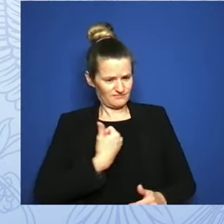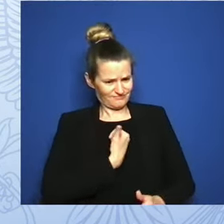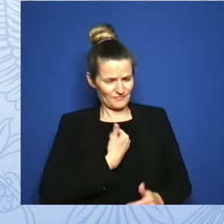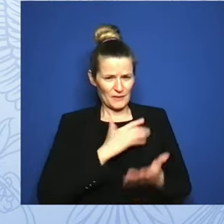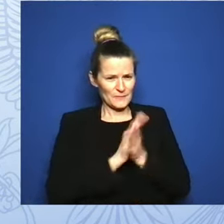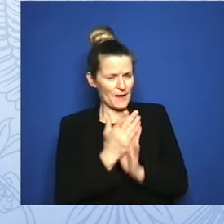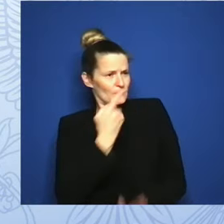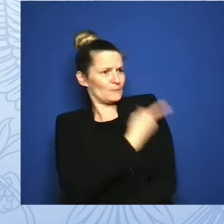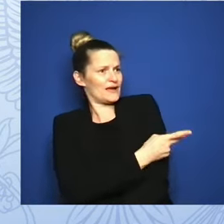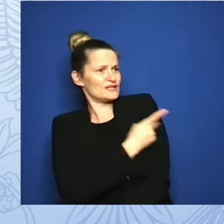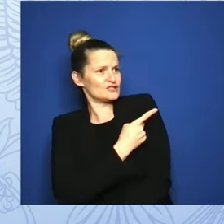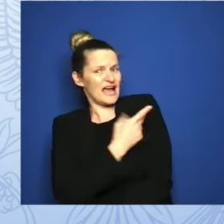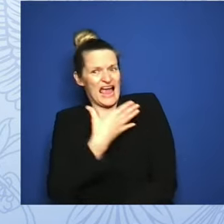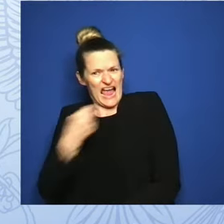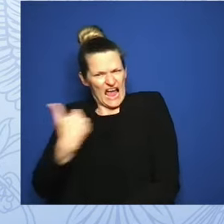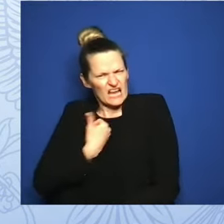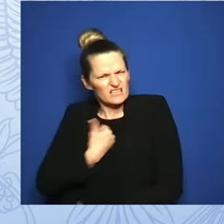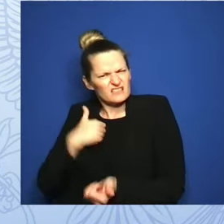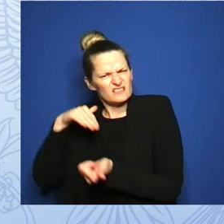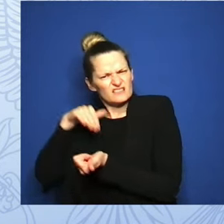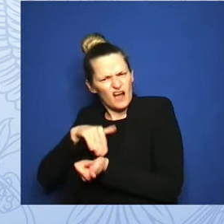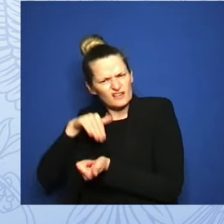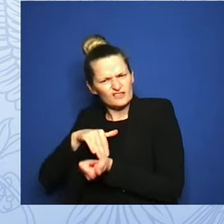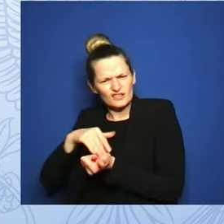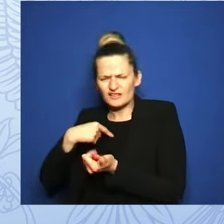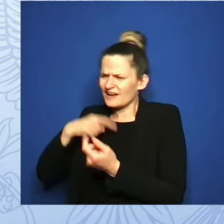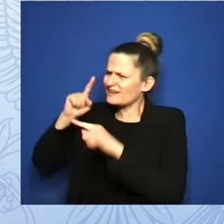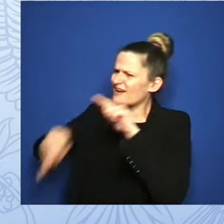bodies and future families without fear.